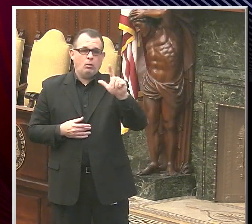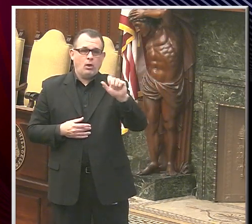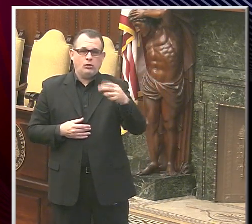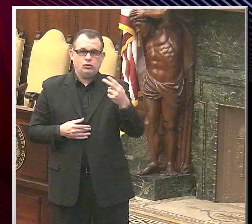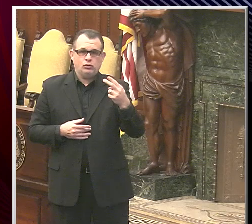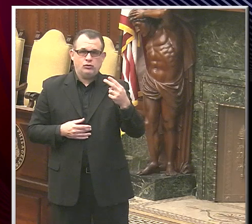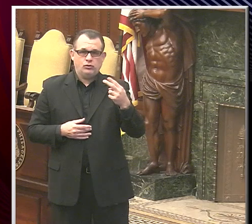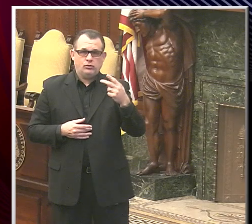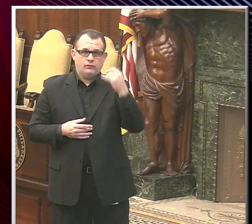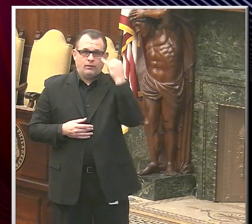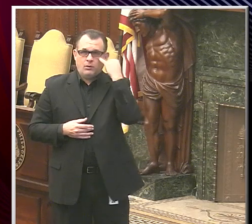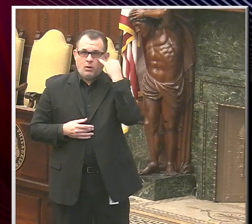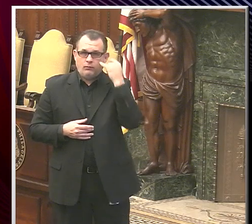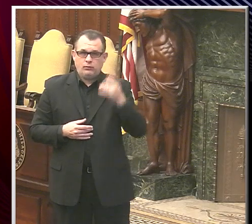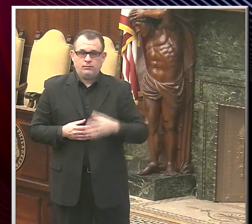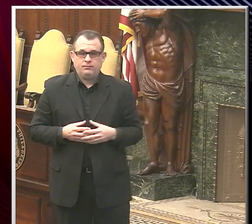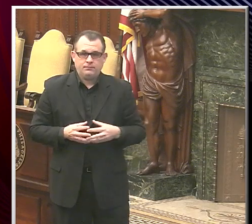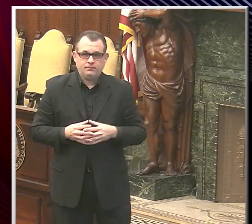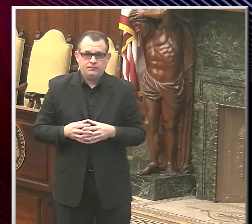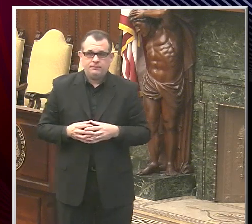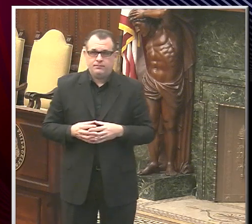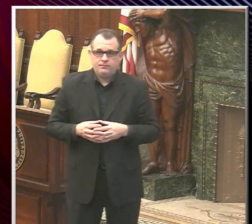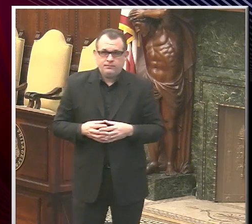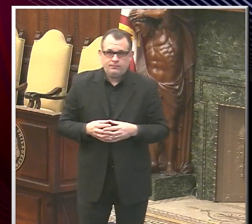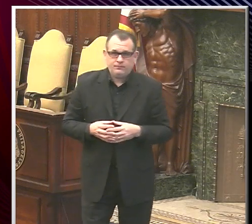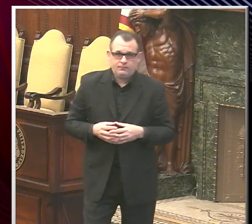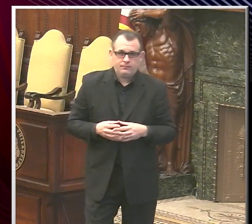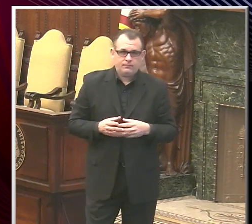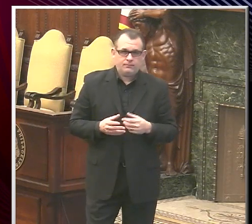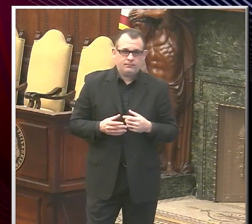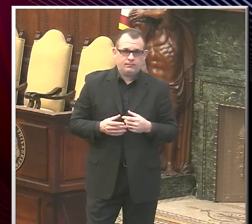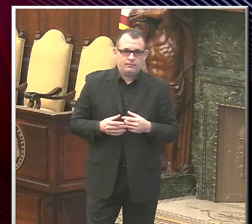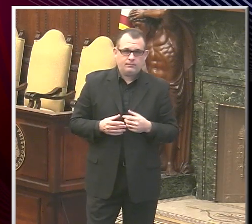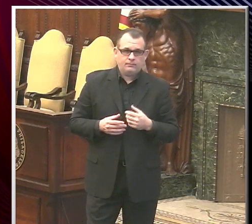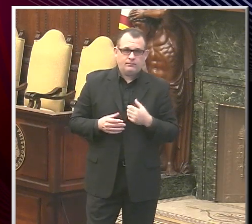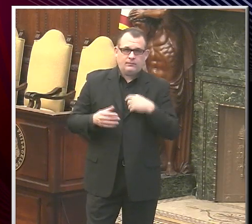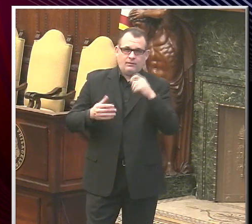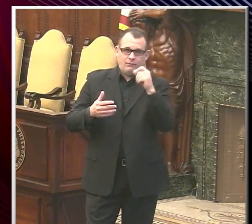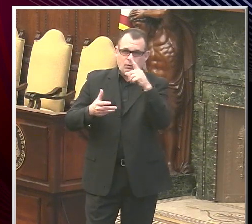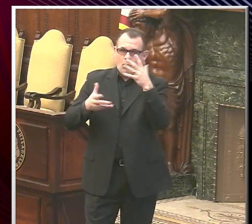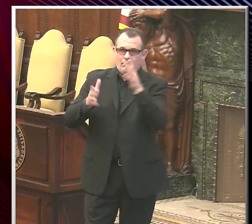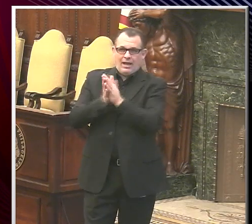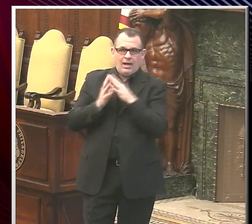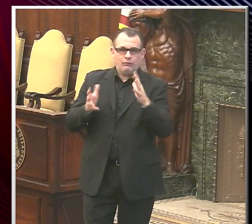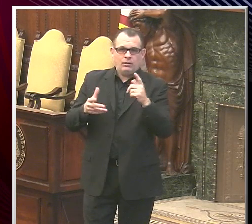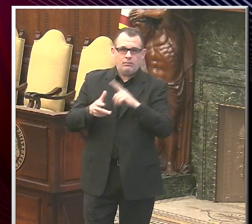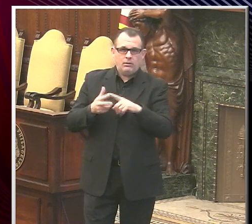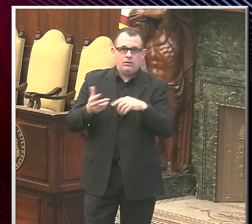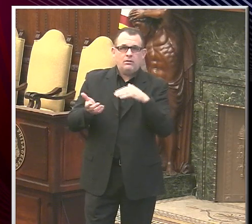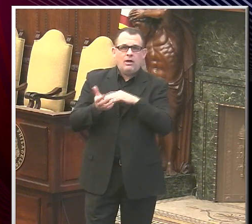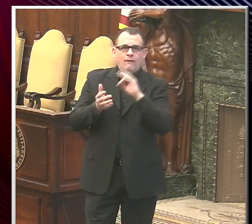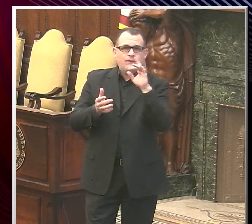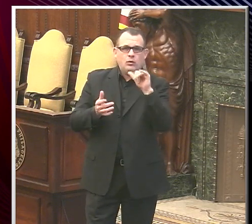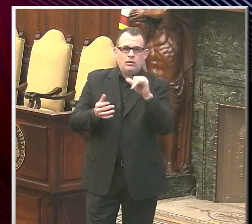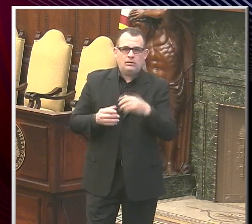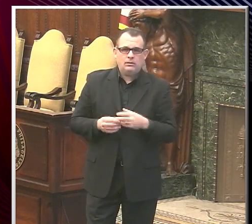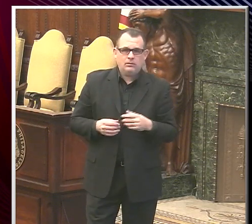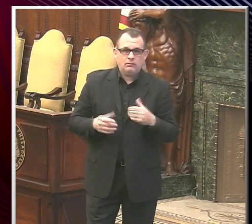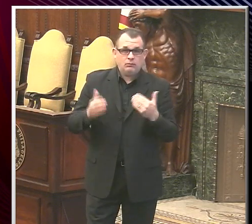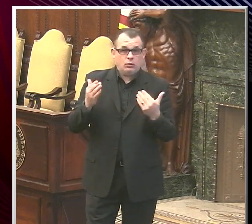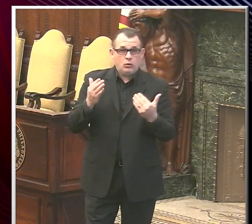Thanks very much. A couple of my questions got asked, but Dr. Farley, will the city be, with the new ventilation